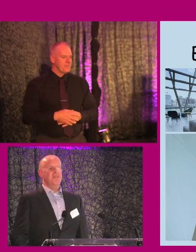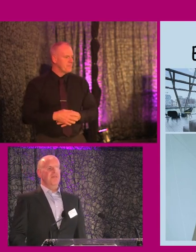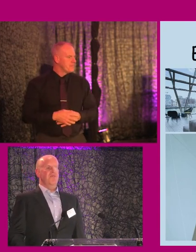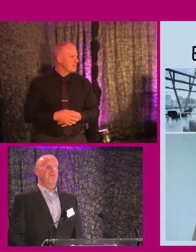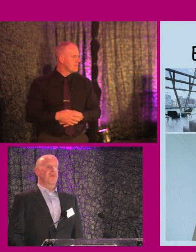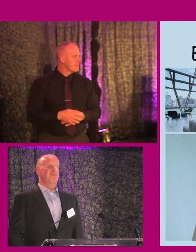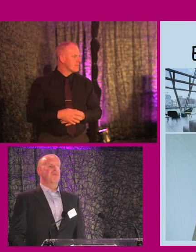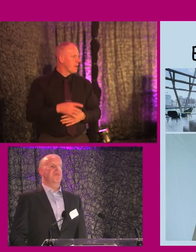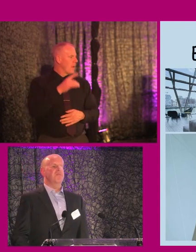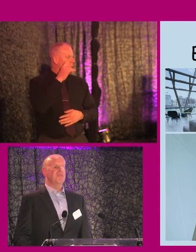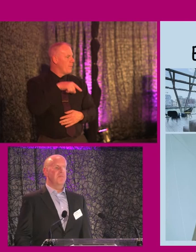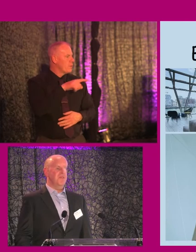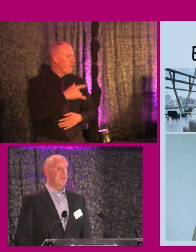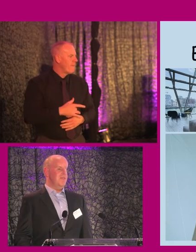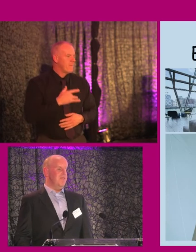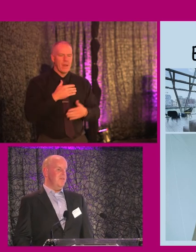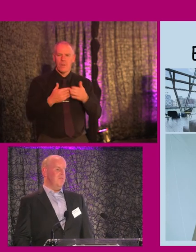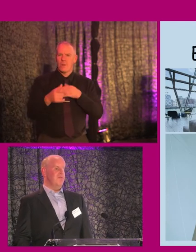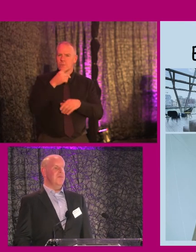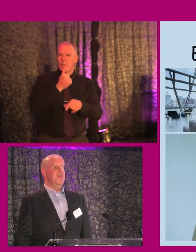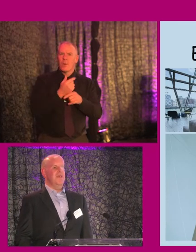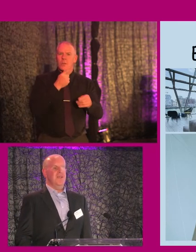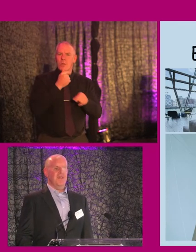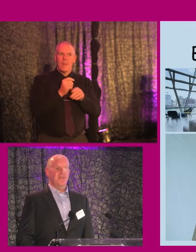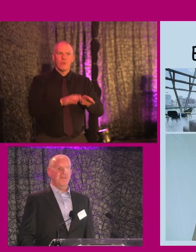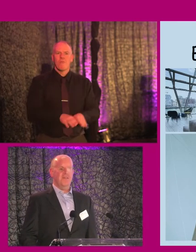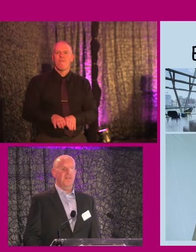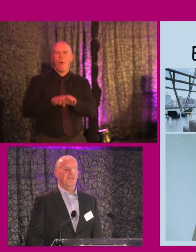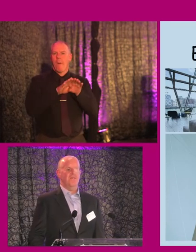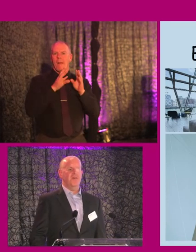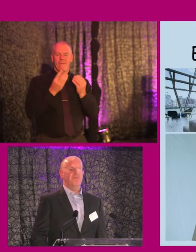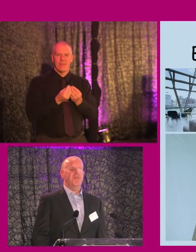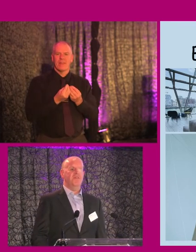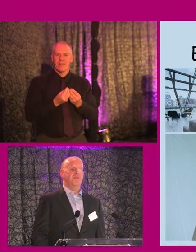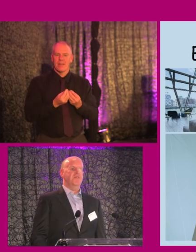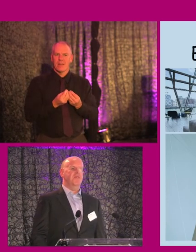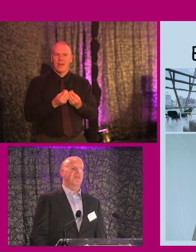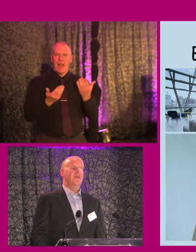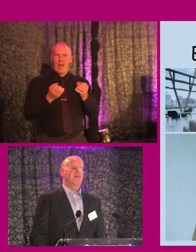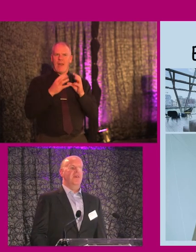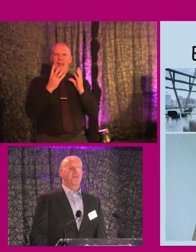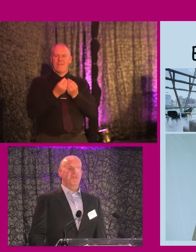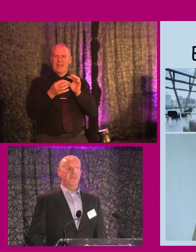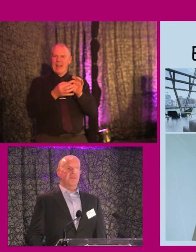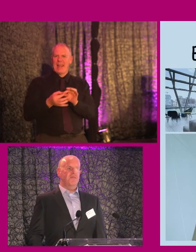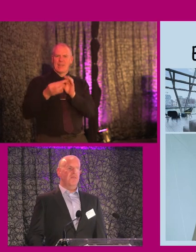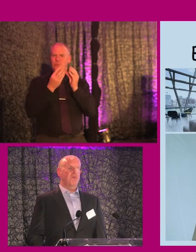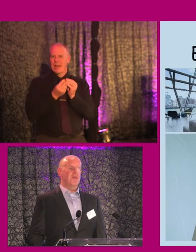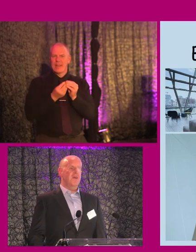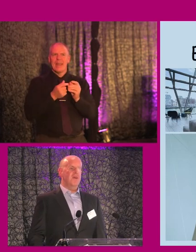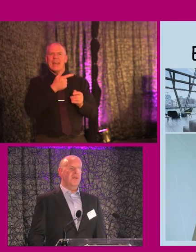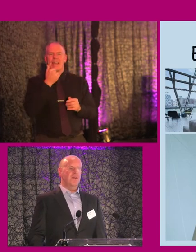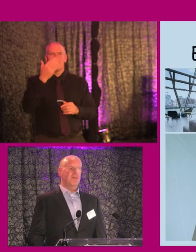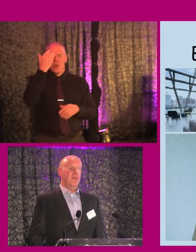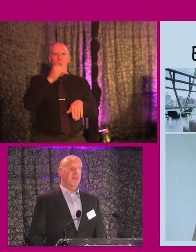a sense of what I was talking about in terms of the uniformity, and as Terry said, the kind of the way in which everything is tied together. And it's easy to kind of figure out where